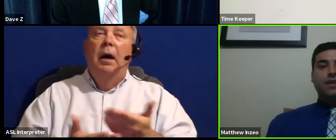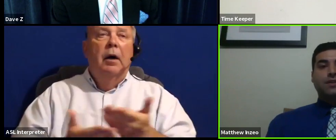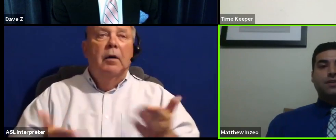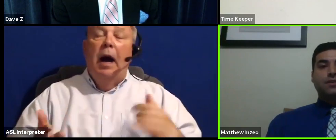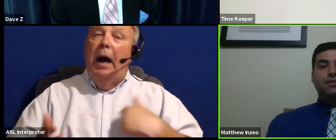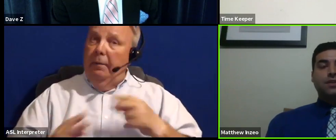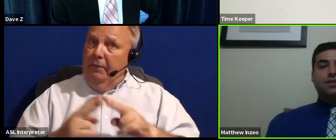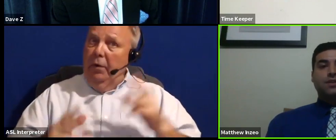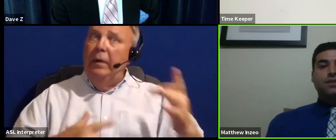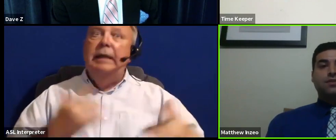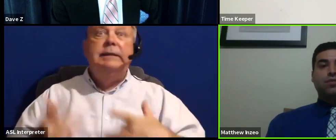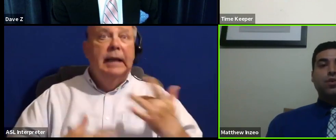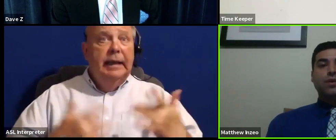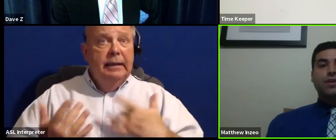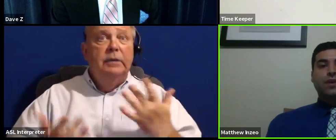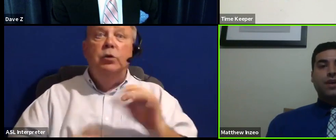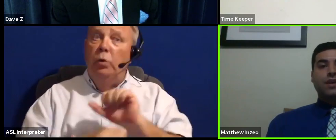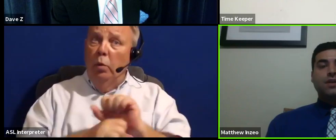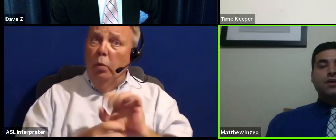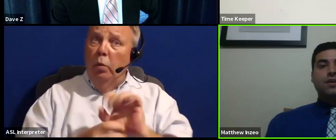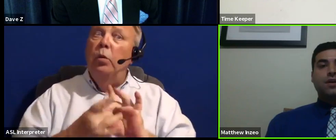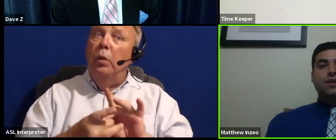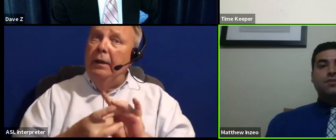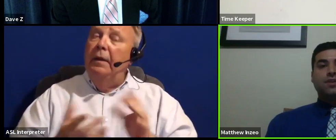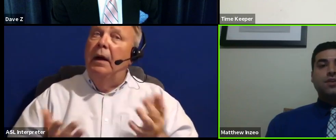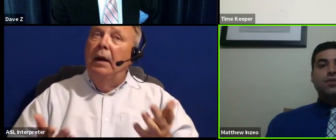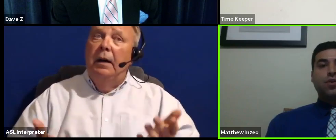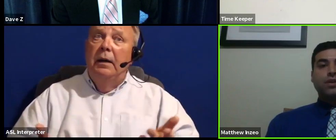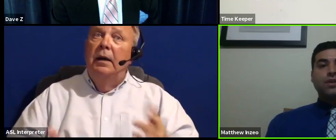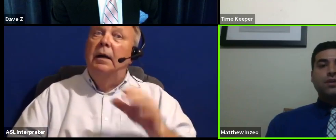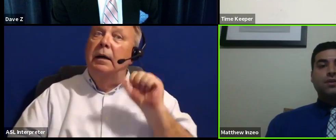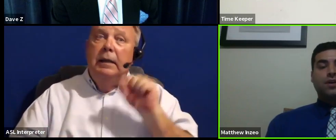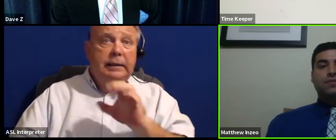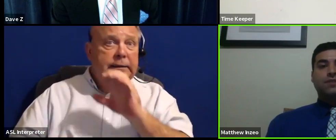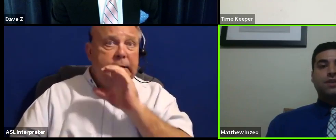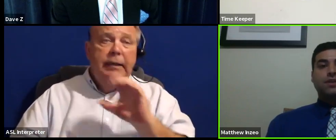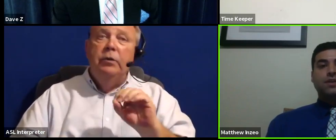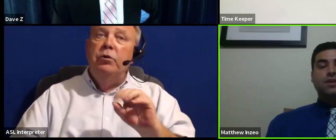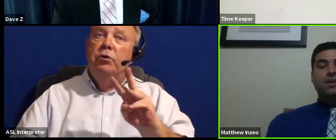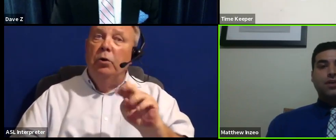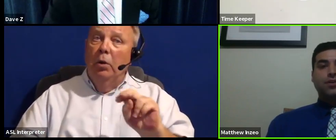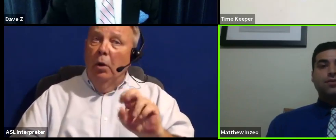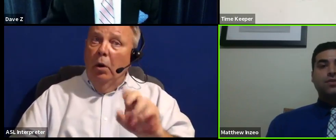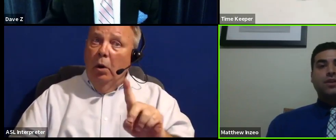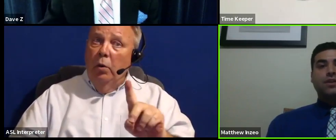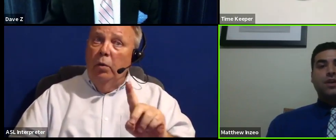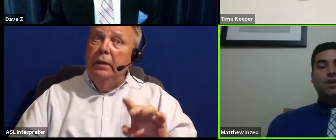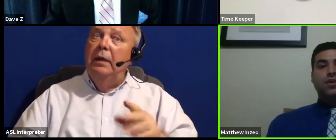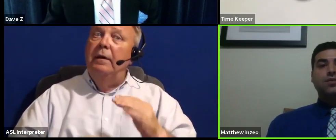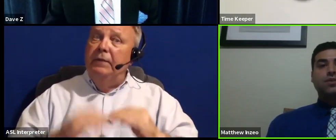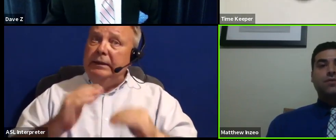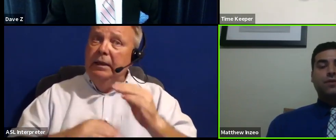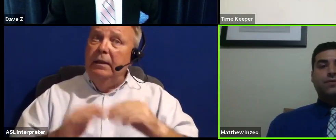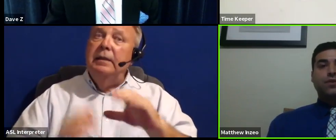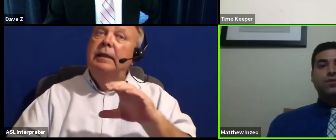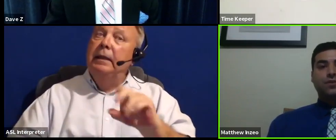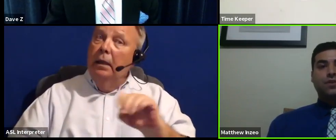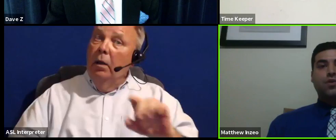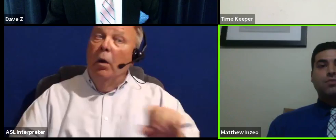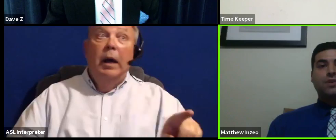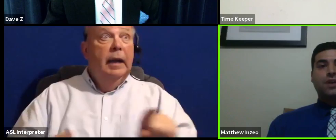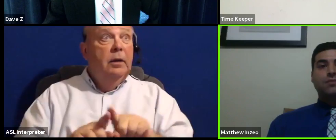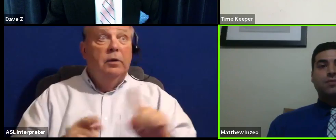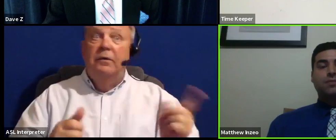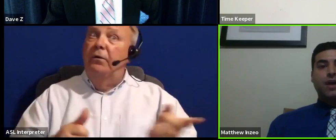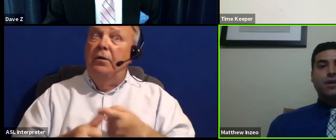very excited to work with a senior-only facility, condos, and then also for the first